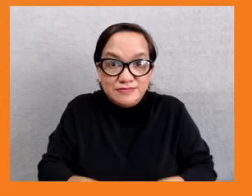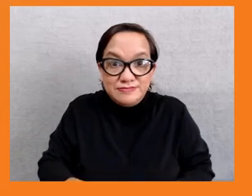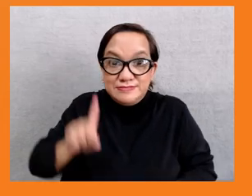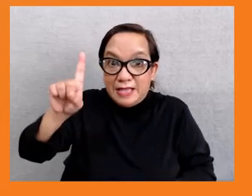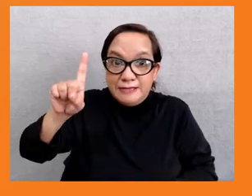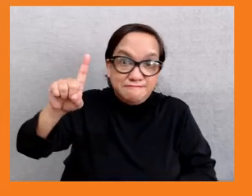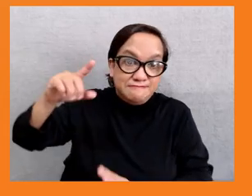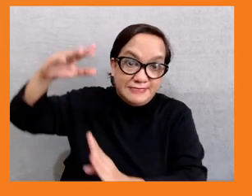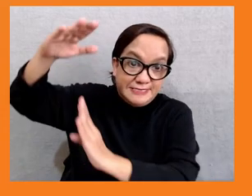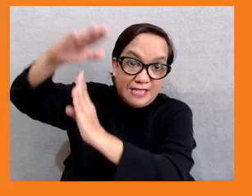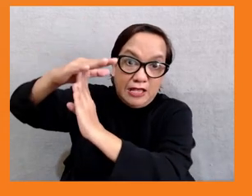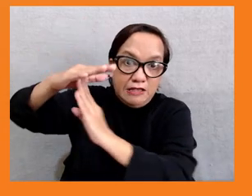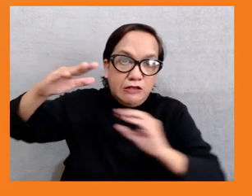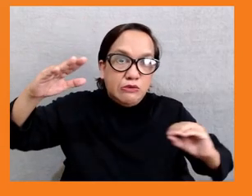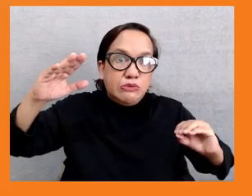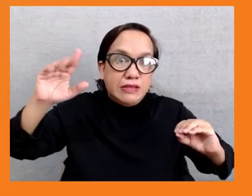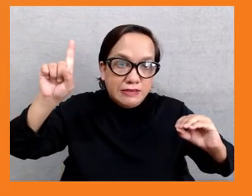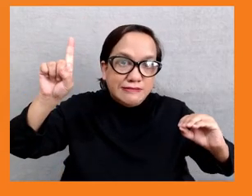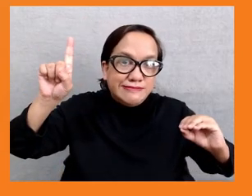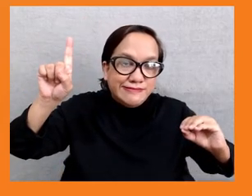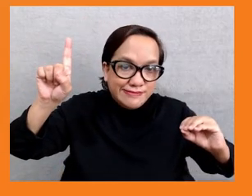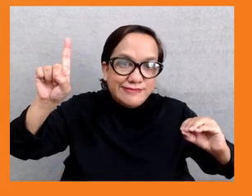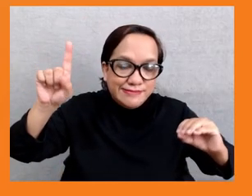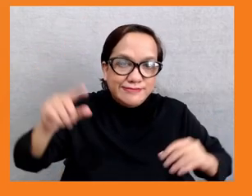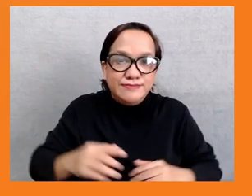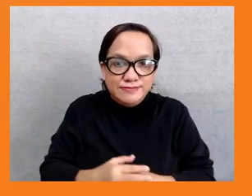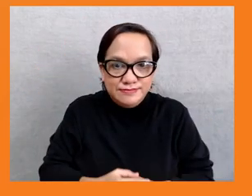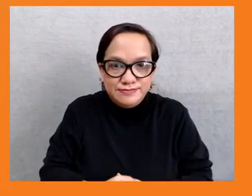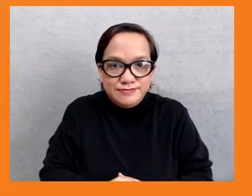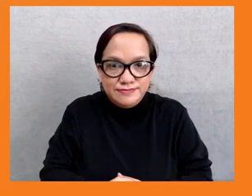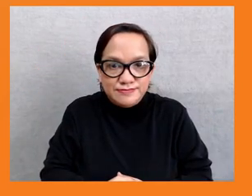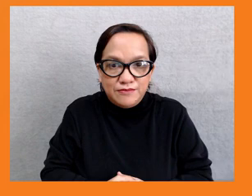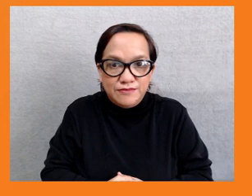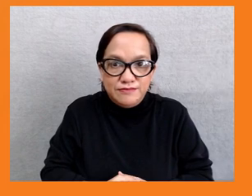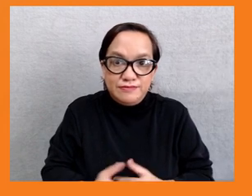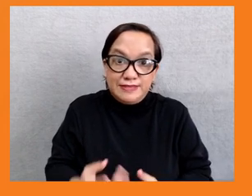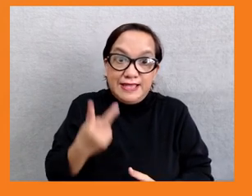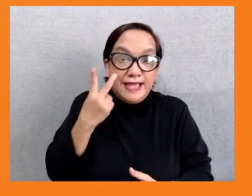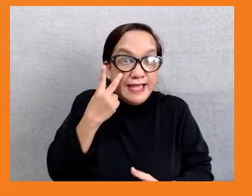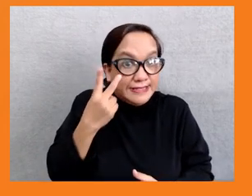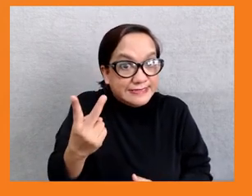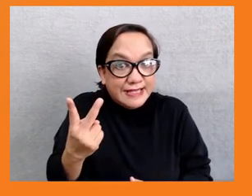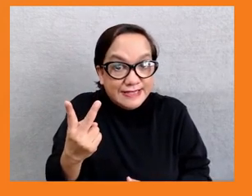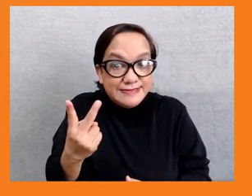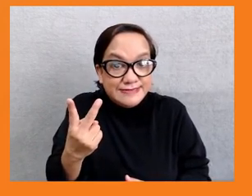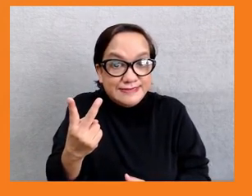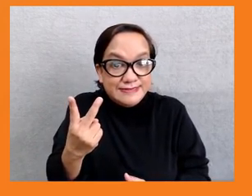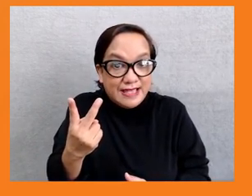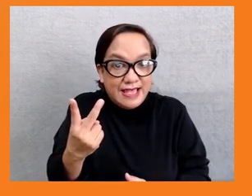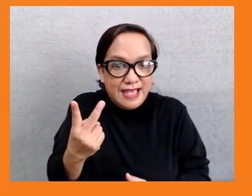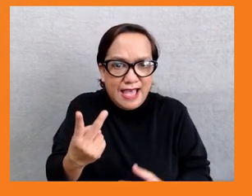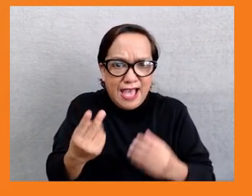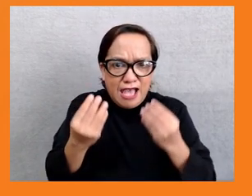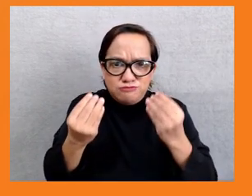indicators we look at. Next slide, please. So if we look, we can use this to look at both how committed to reducing